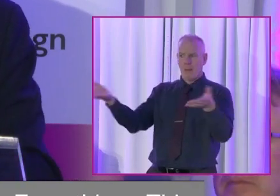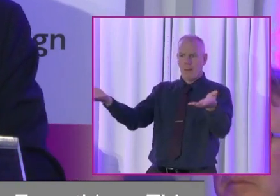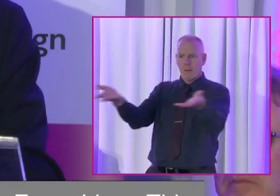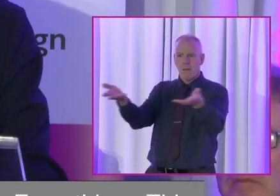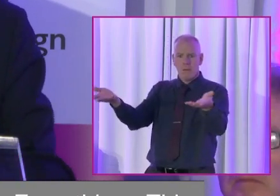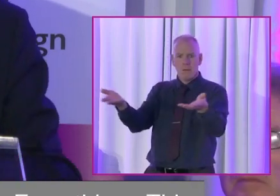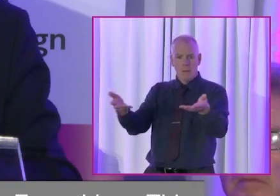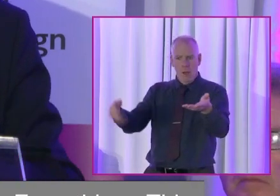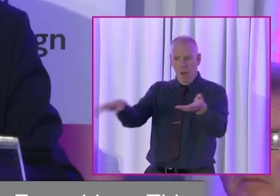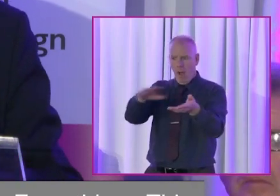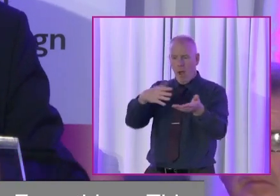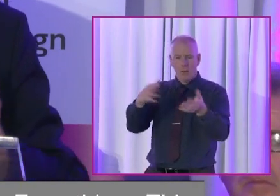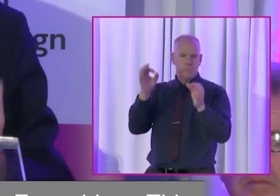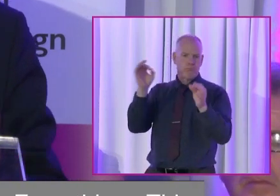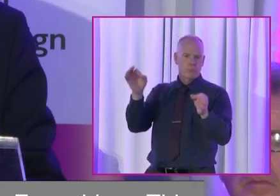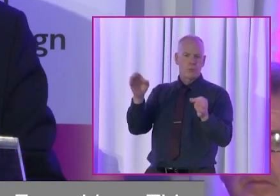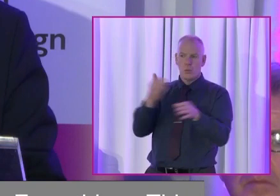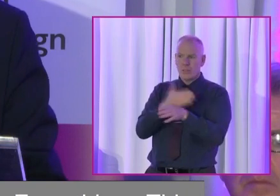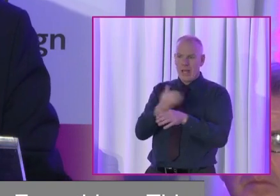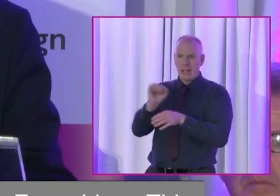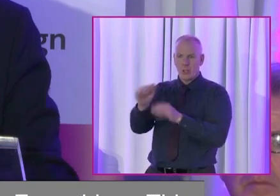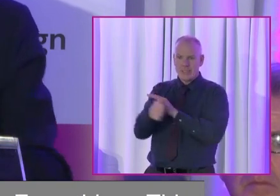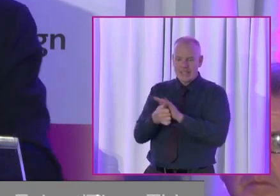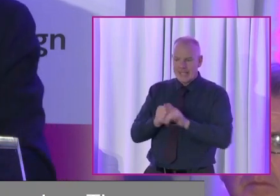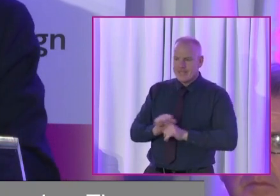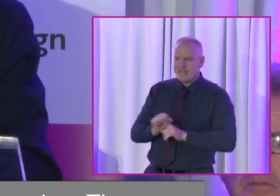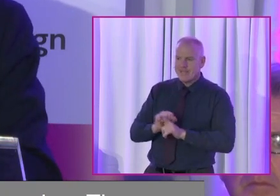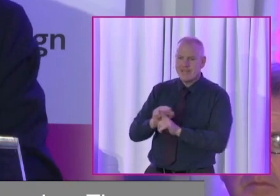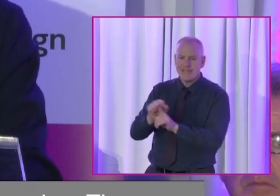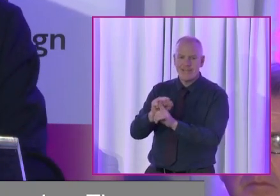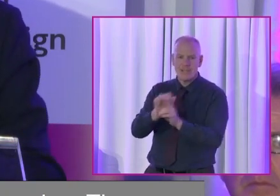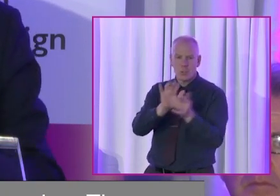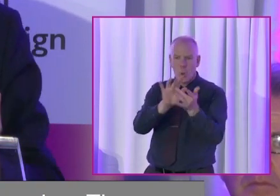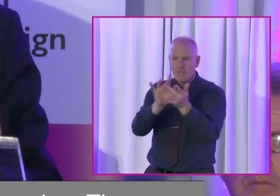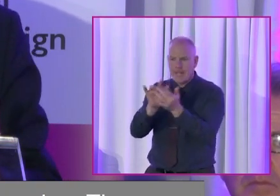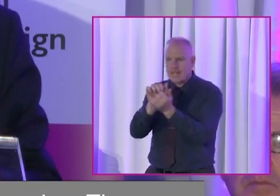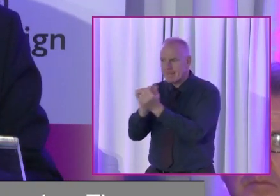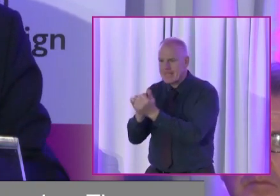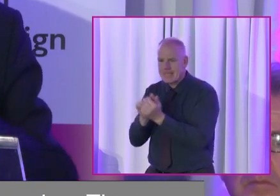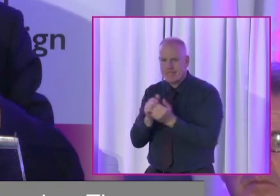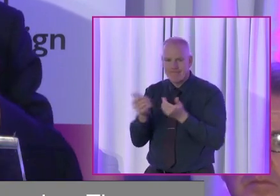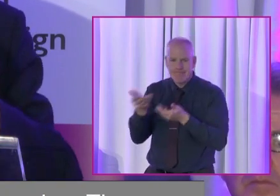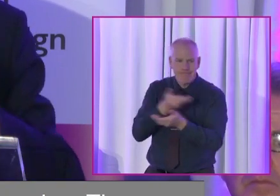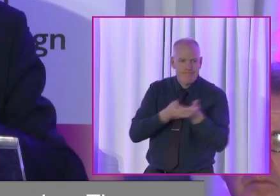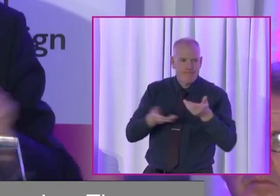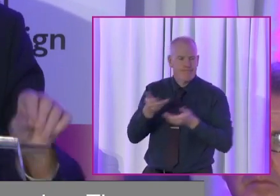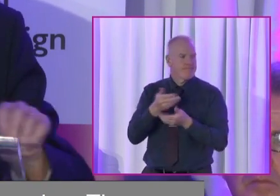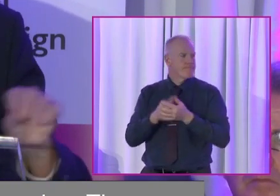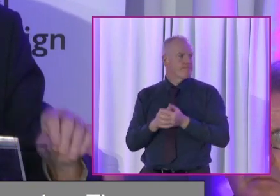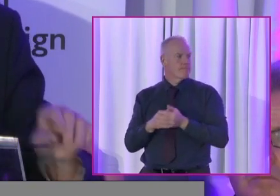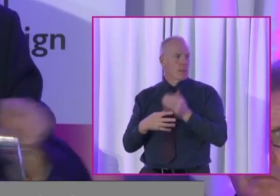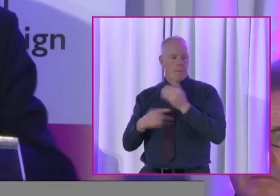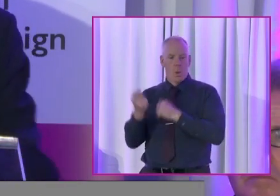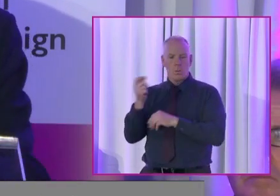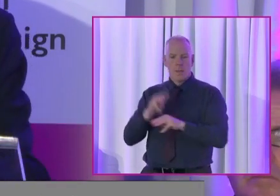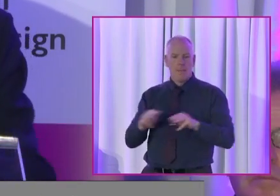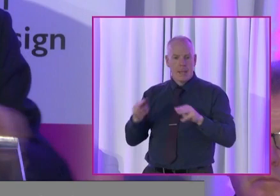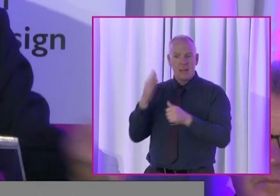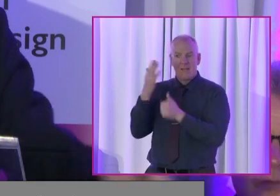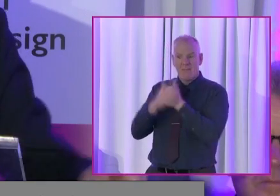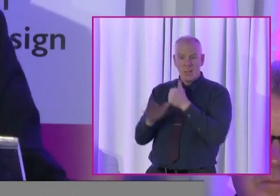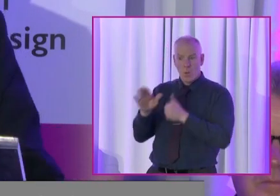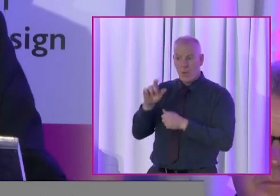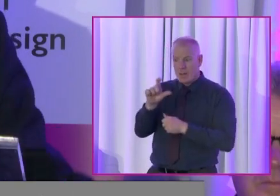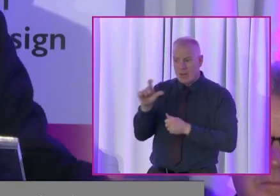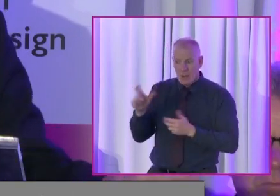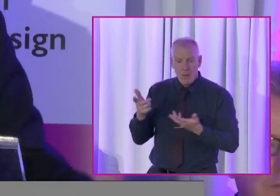These are all great places to hone your skills, make contacts, networks. And most of the people who finish up in local